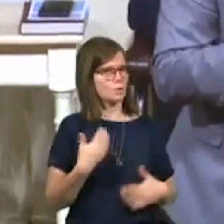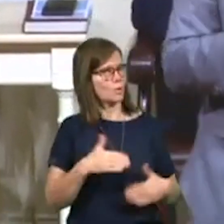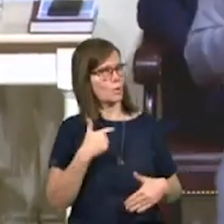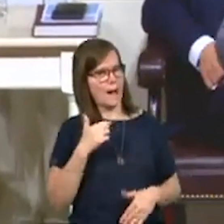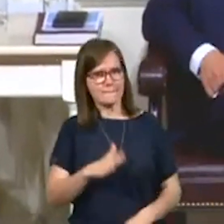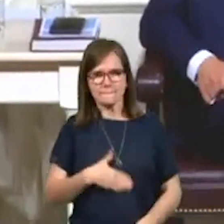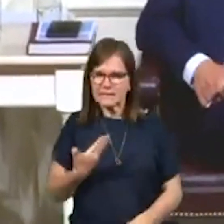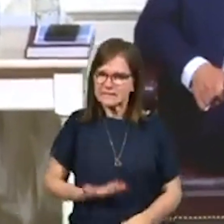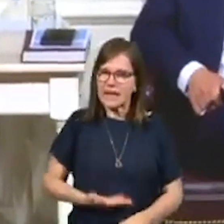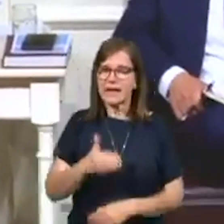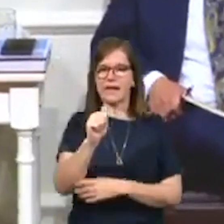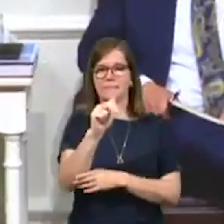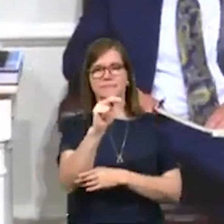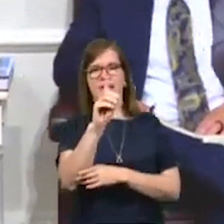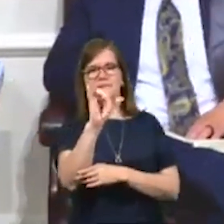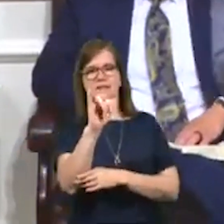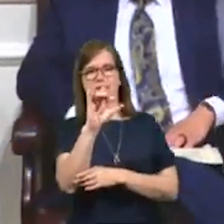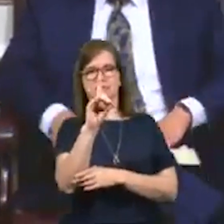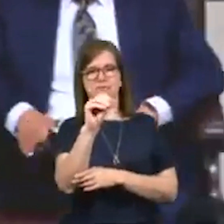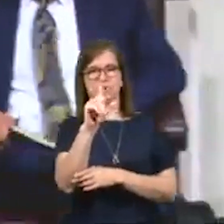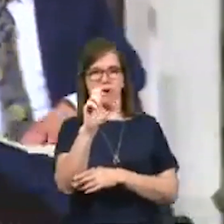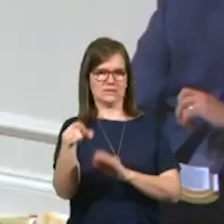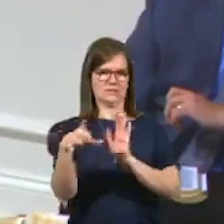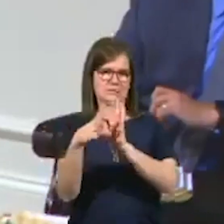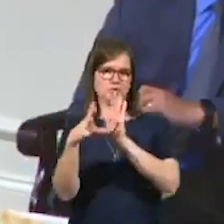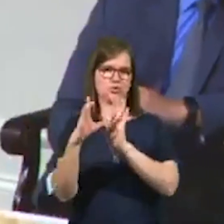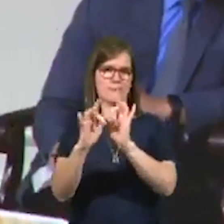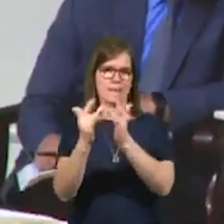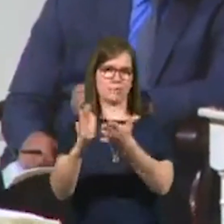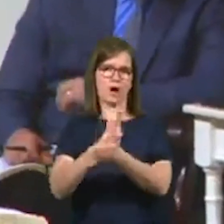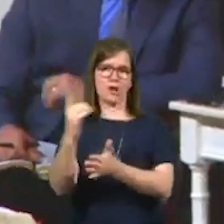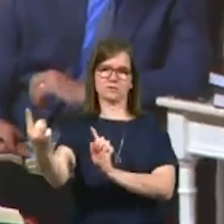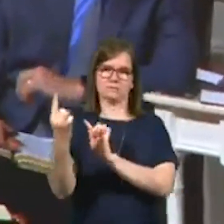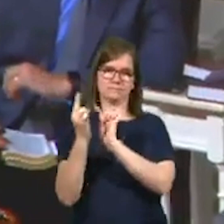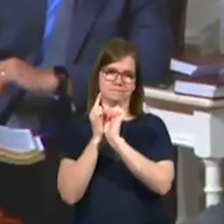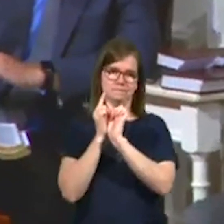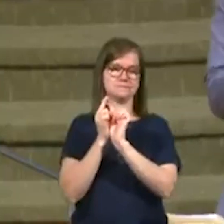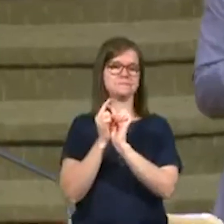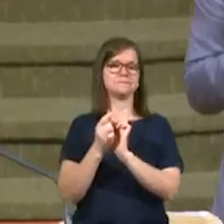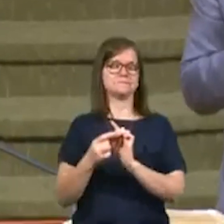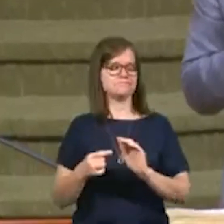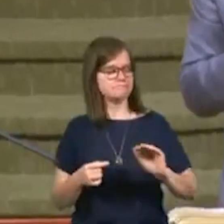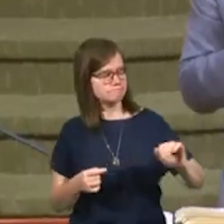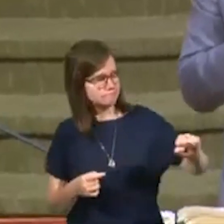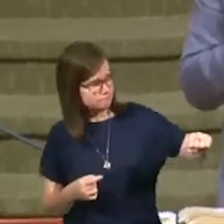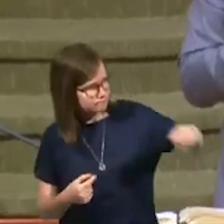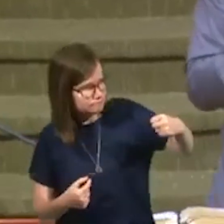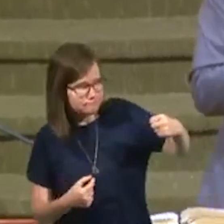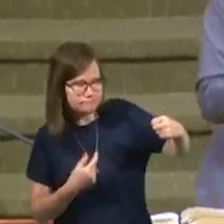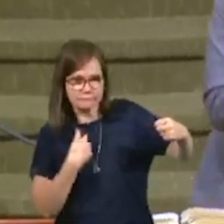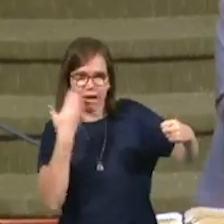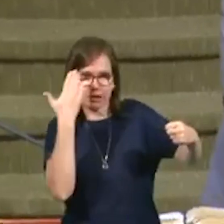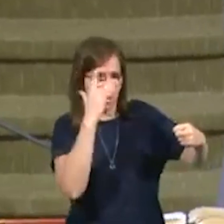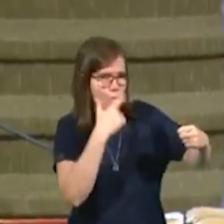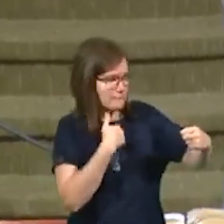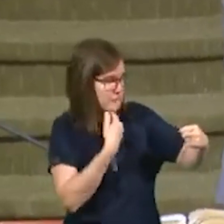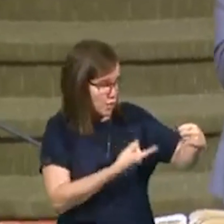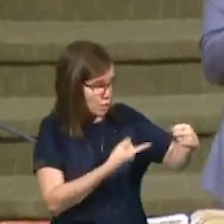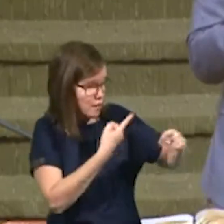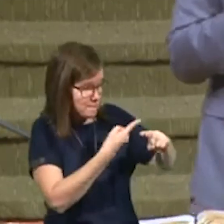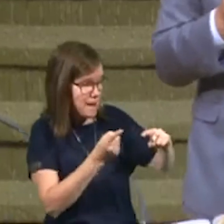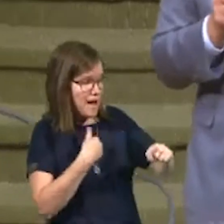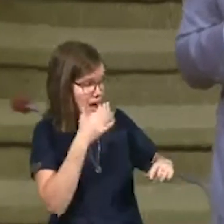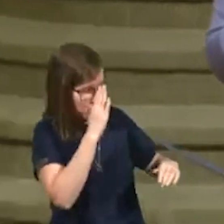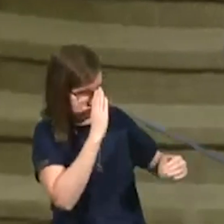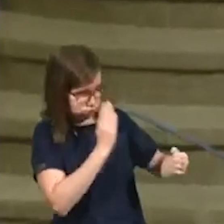very upset. Andy Dahl was a senior in Bible college. He came up to me and he put his arm around me and he said, Hey man, I don't know why I'm telling you this. He said,